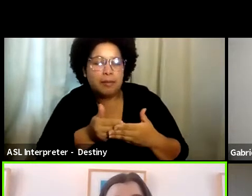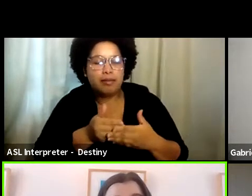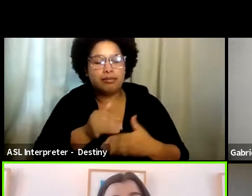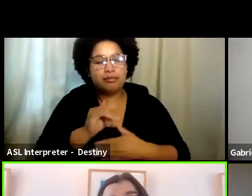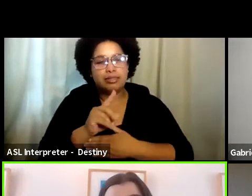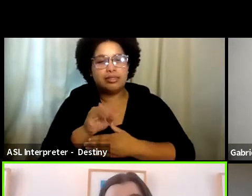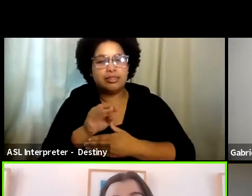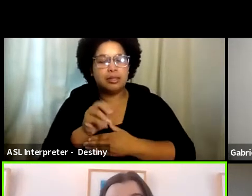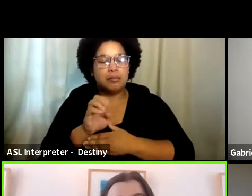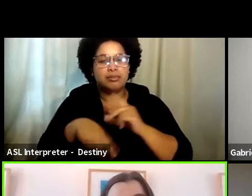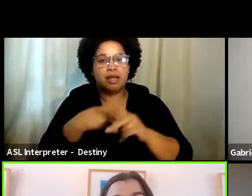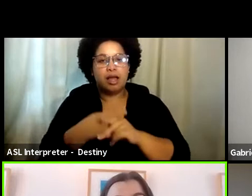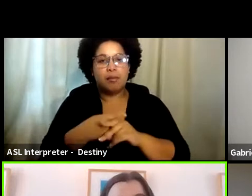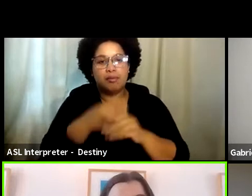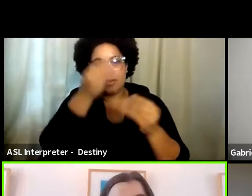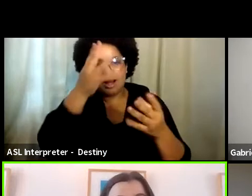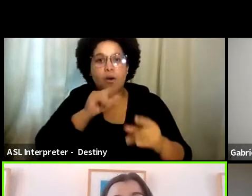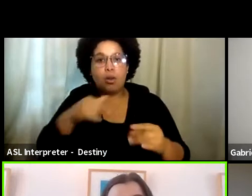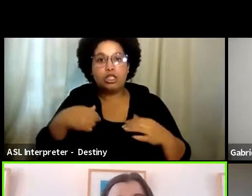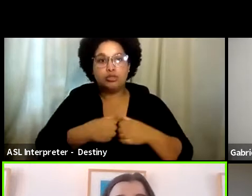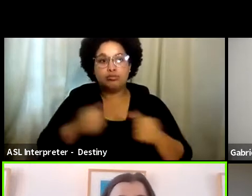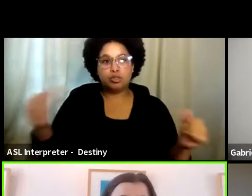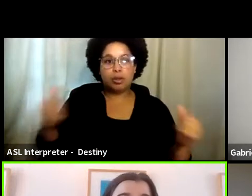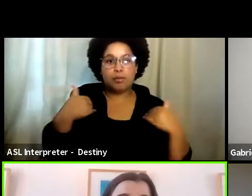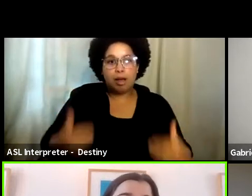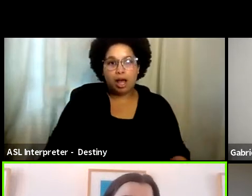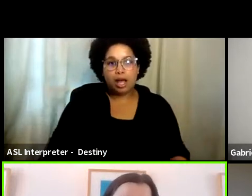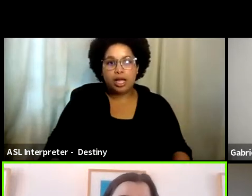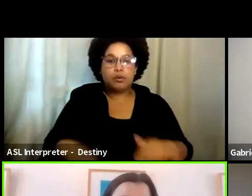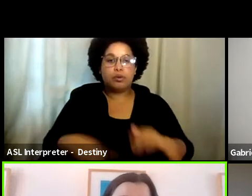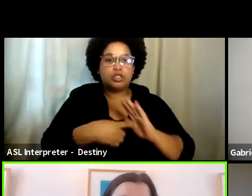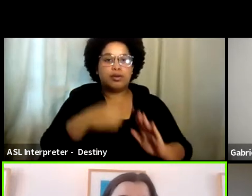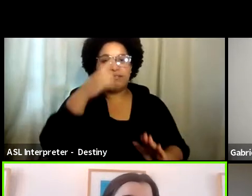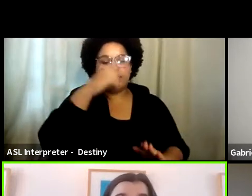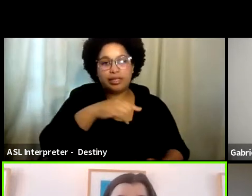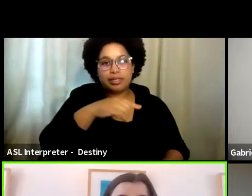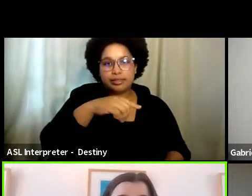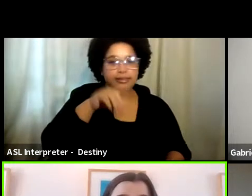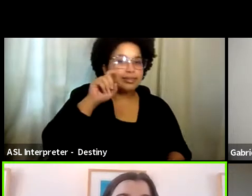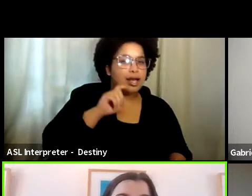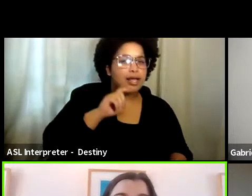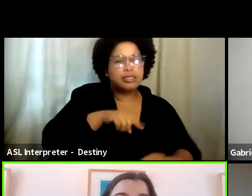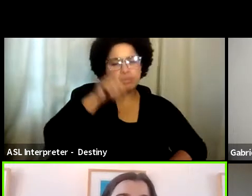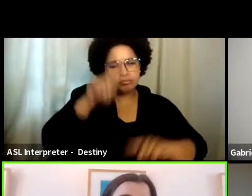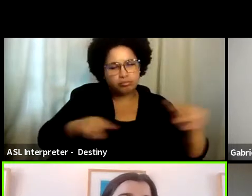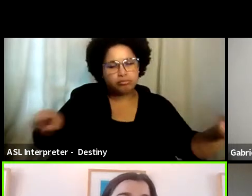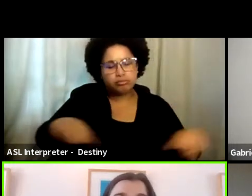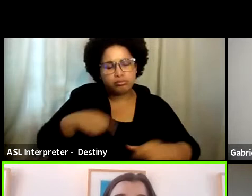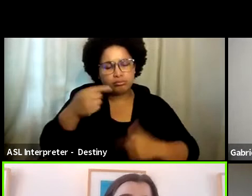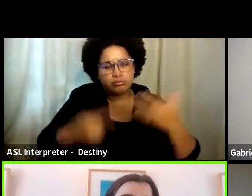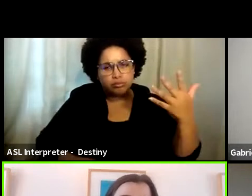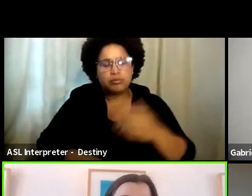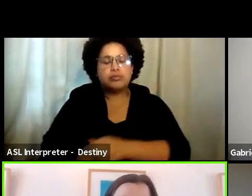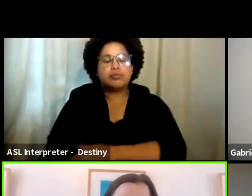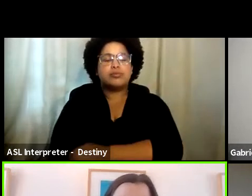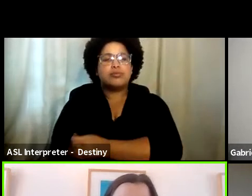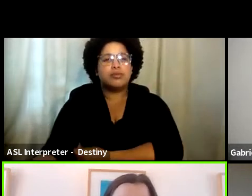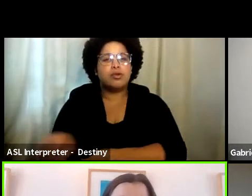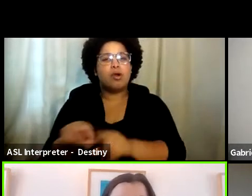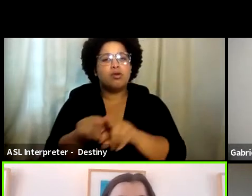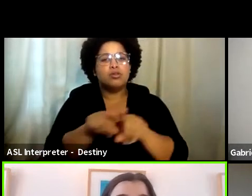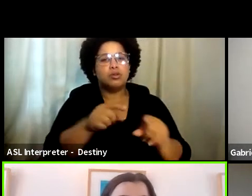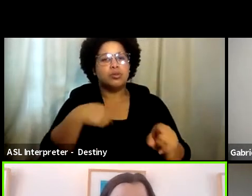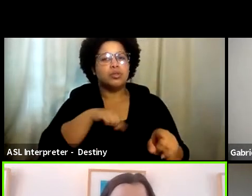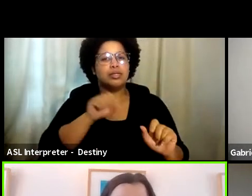not just purely exposing the body or performing simulated sex with another person or other people. We're also able to